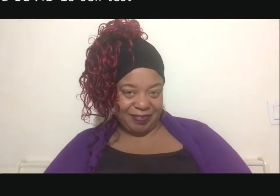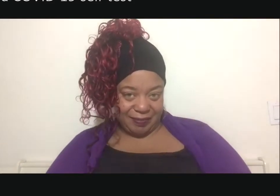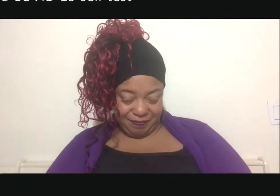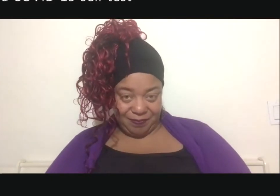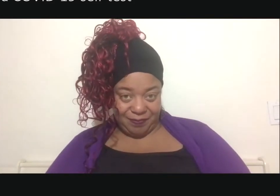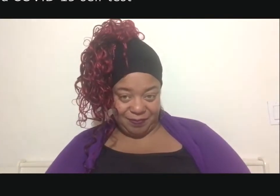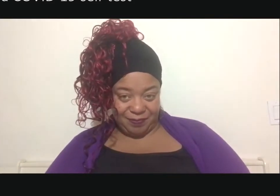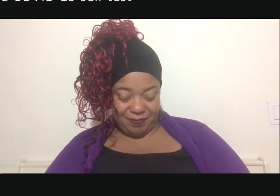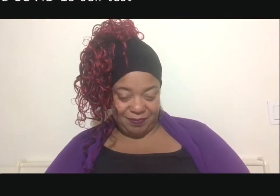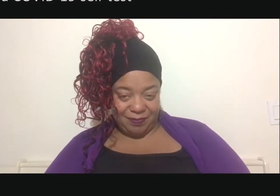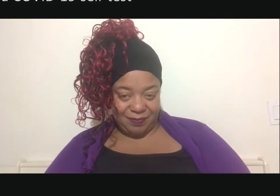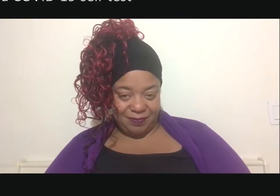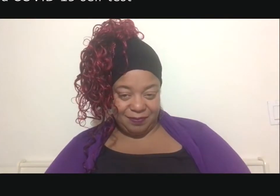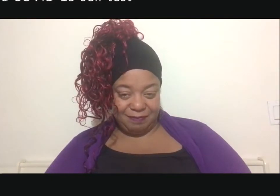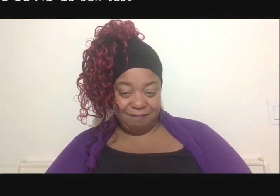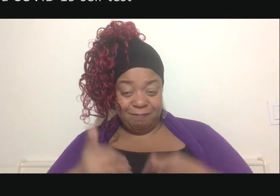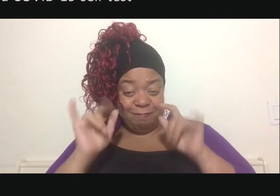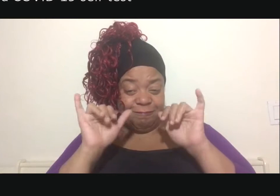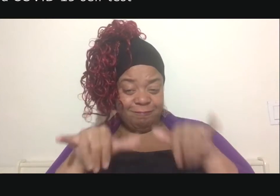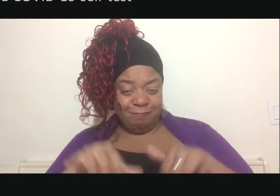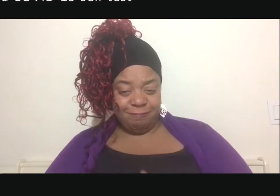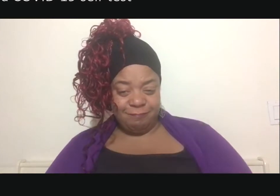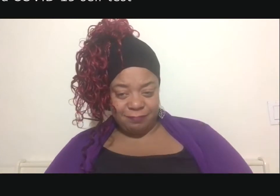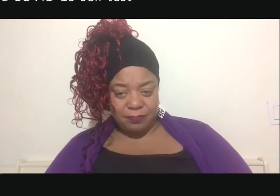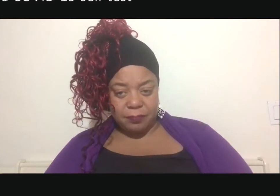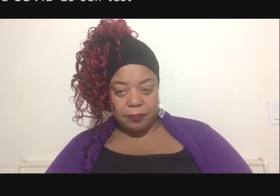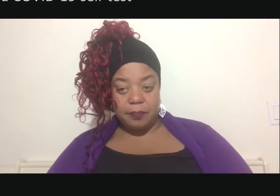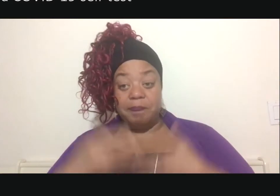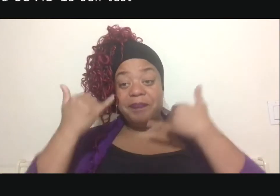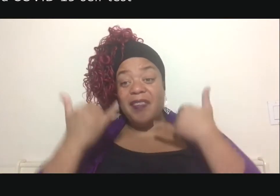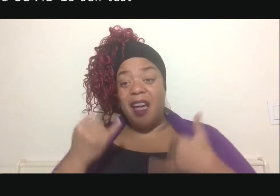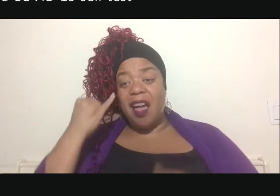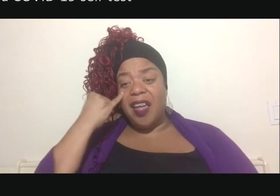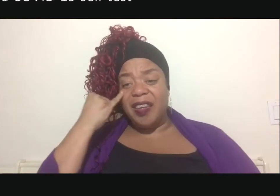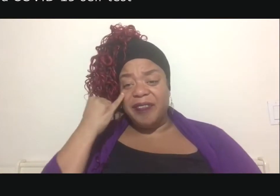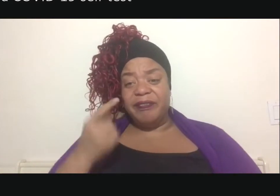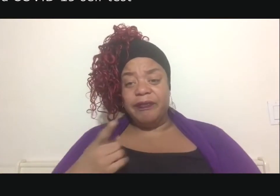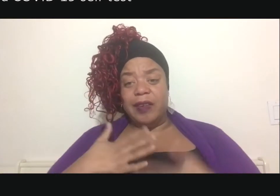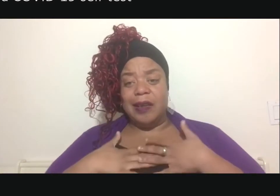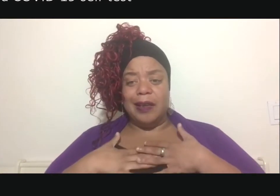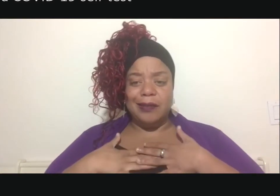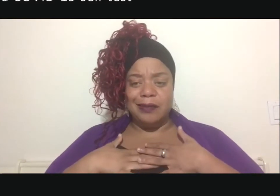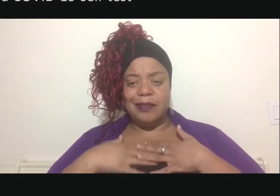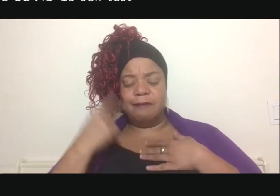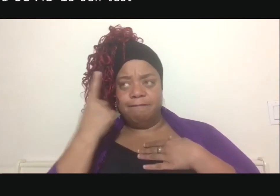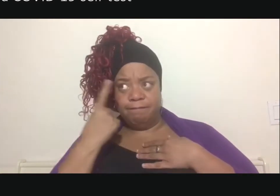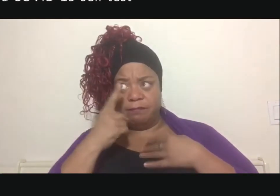Press this container down into the test unit until it clicks